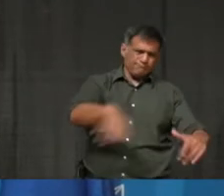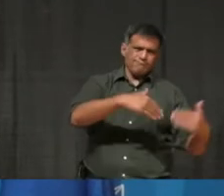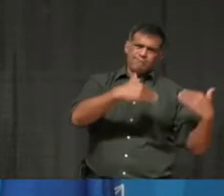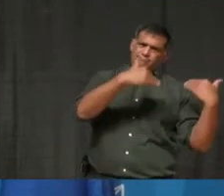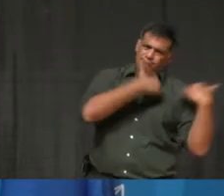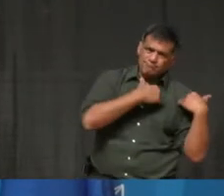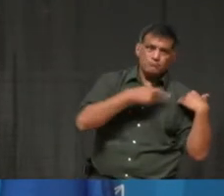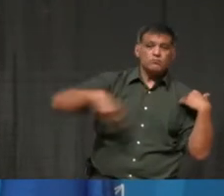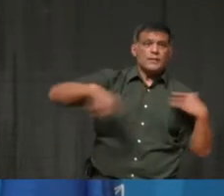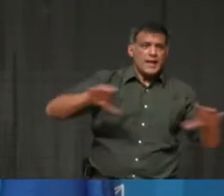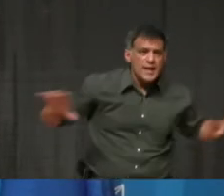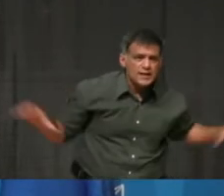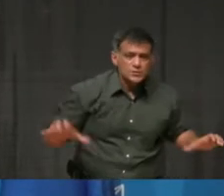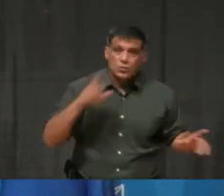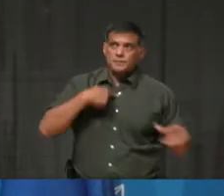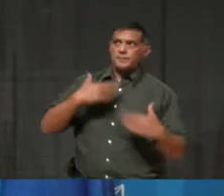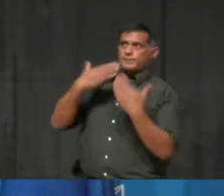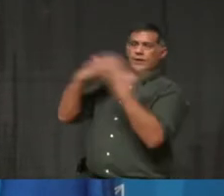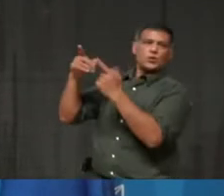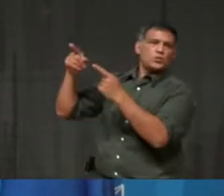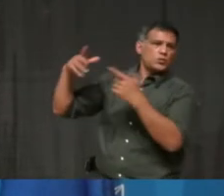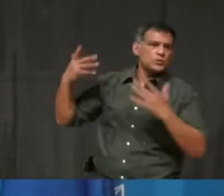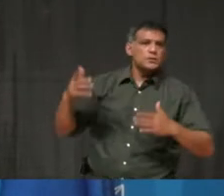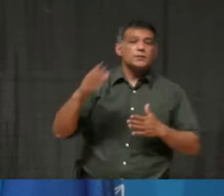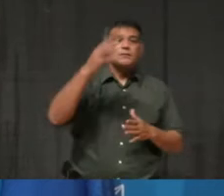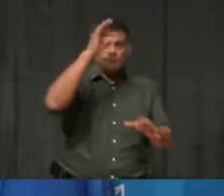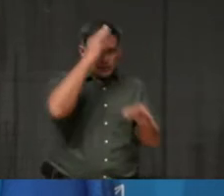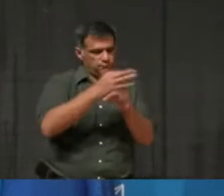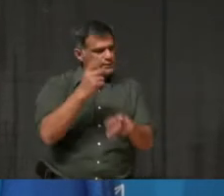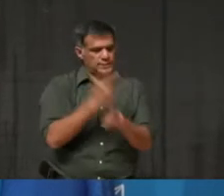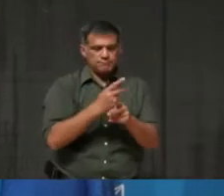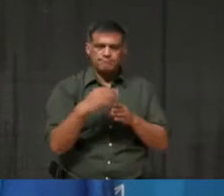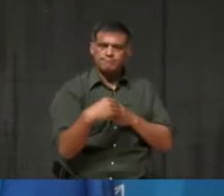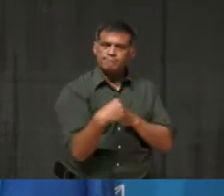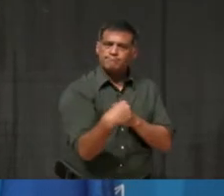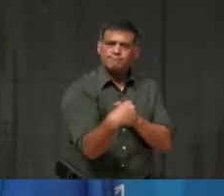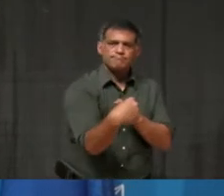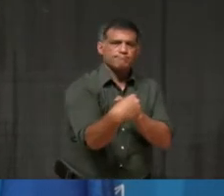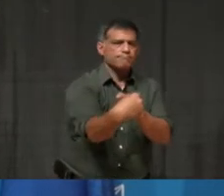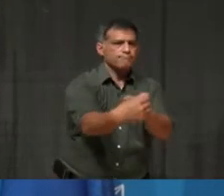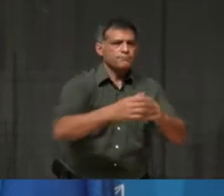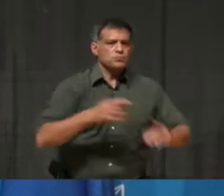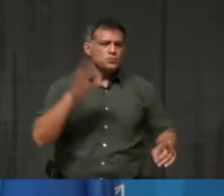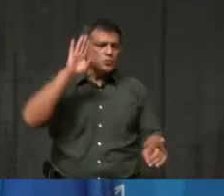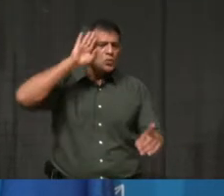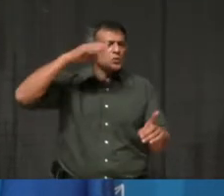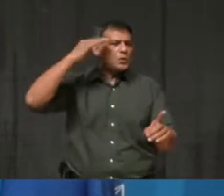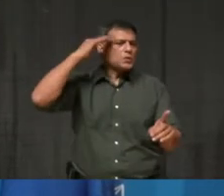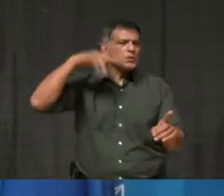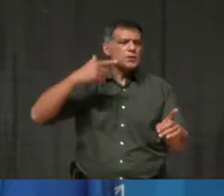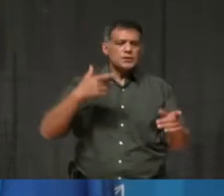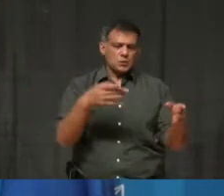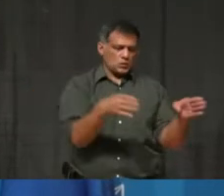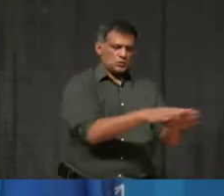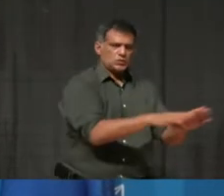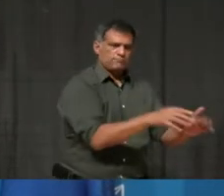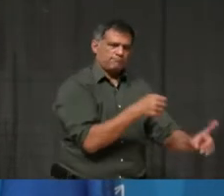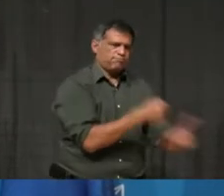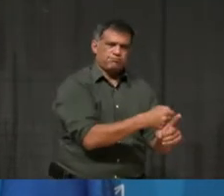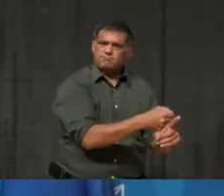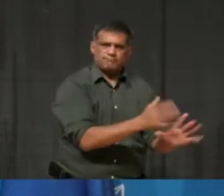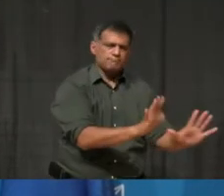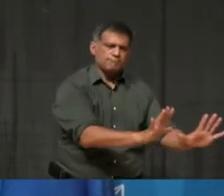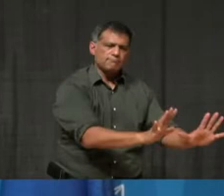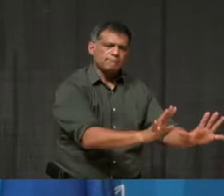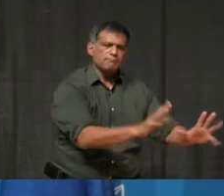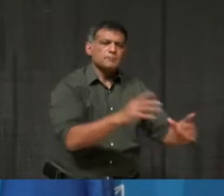community leaders who have reached out, knowing what the stakes are, and then closing down. For the business leaders who, again,